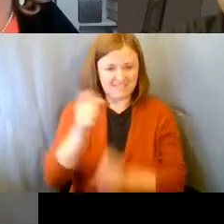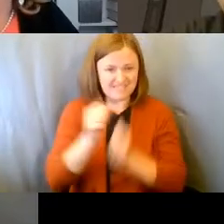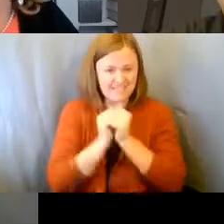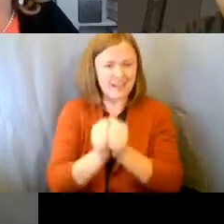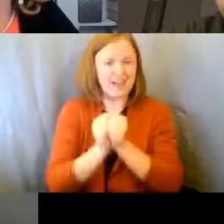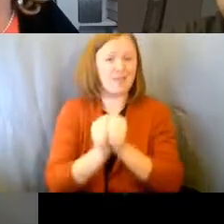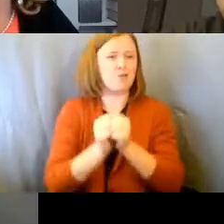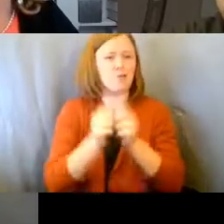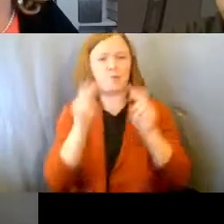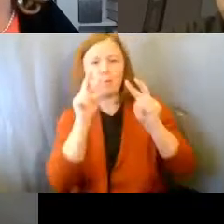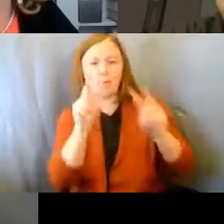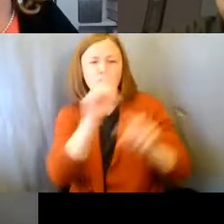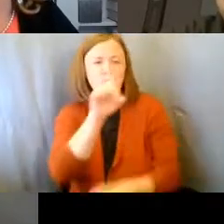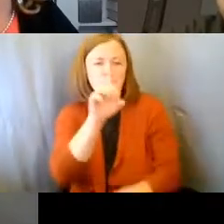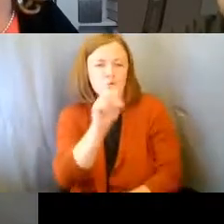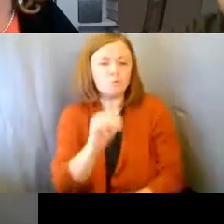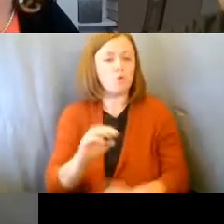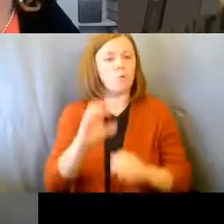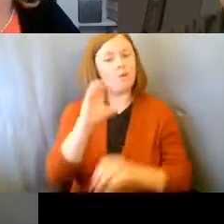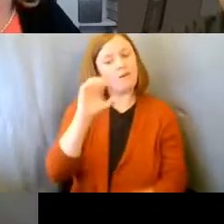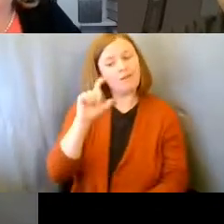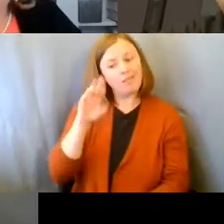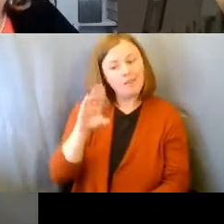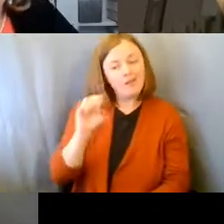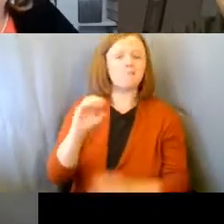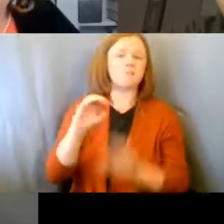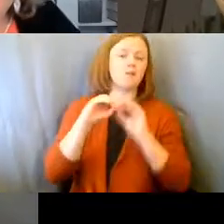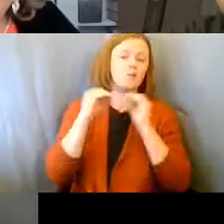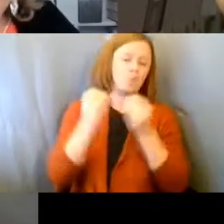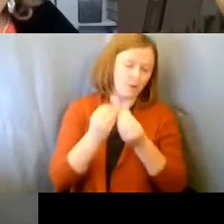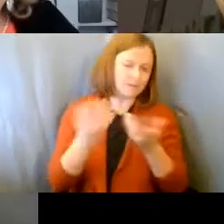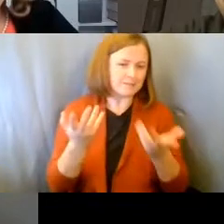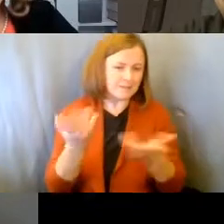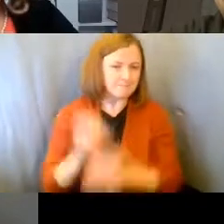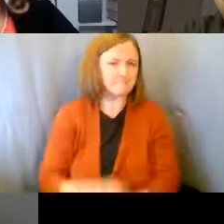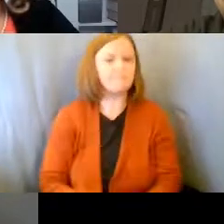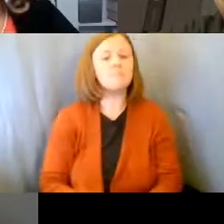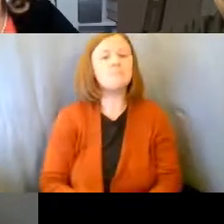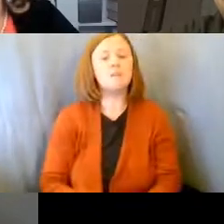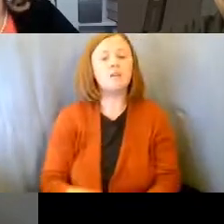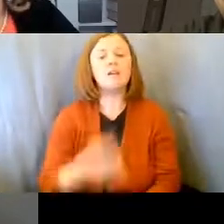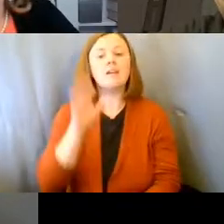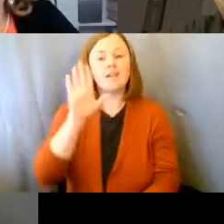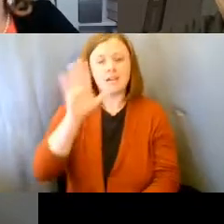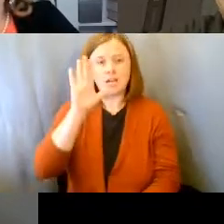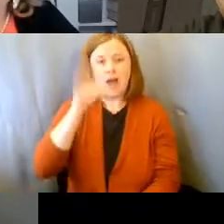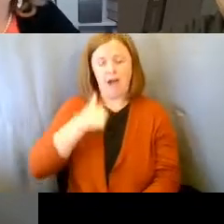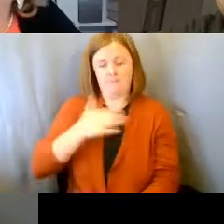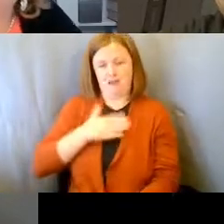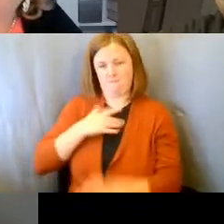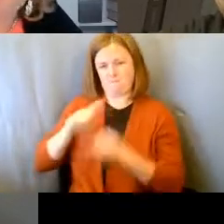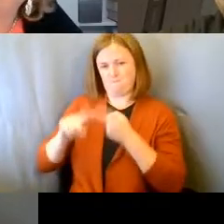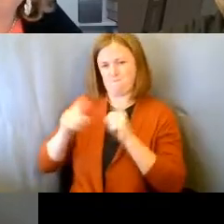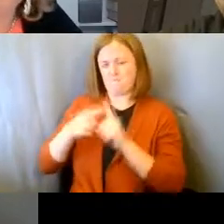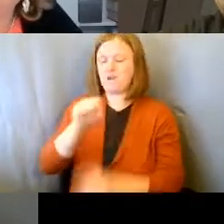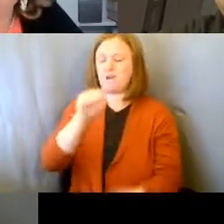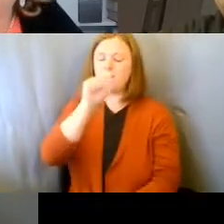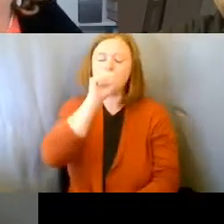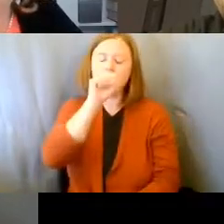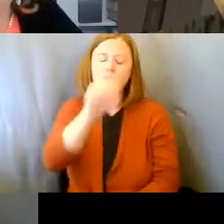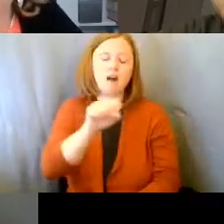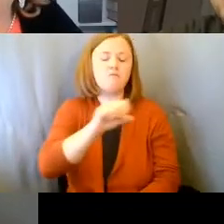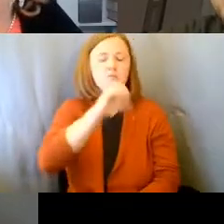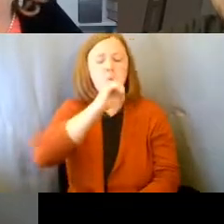right? Those clubs and organizations of a girlfriend whose son loves antique tractors.